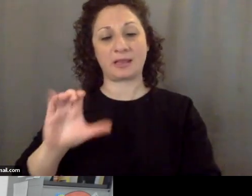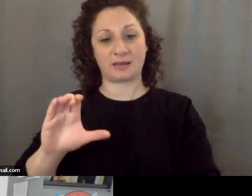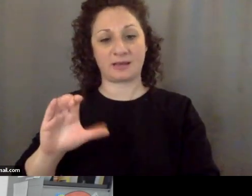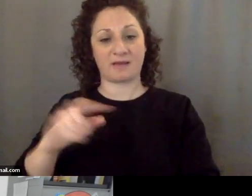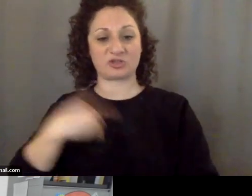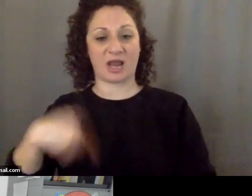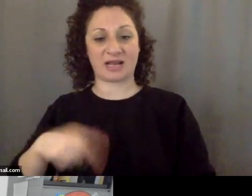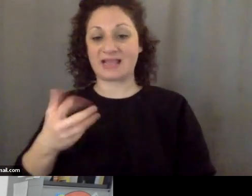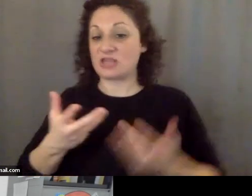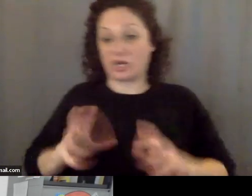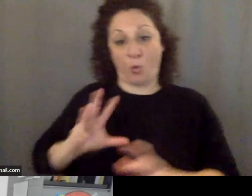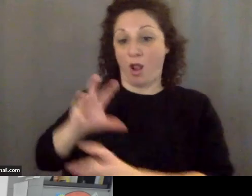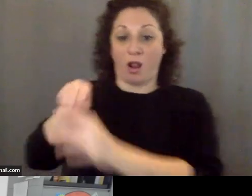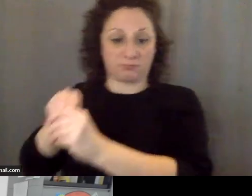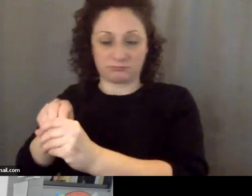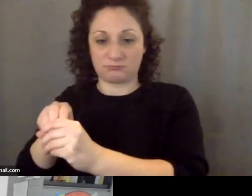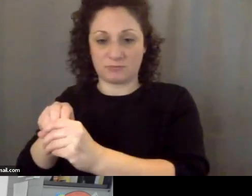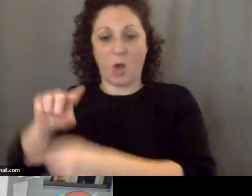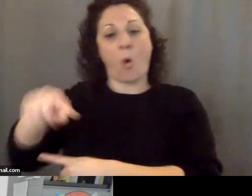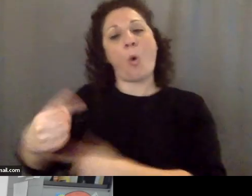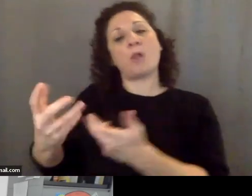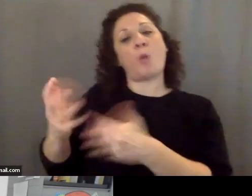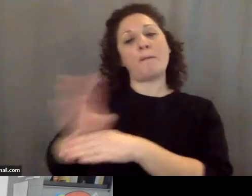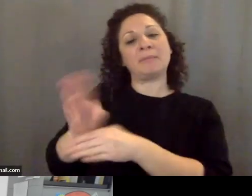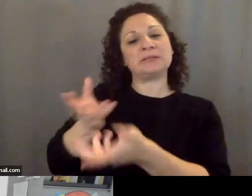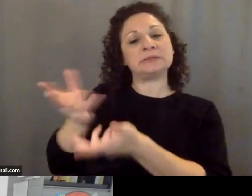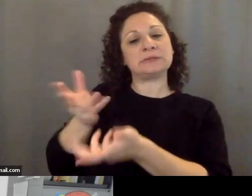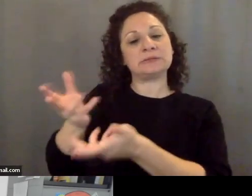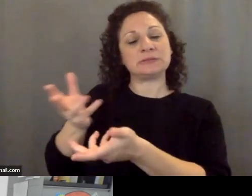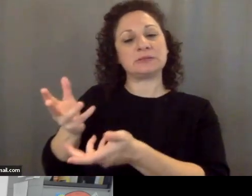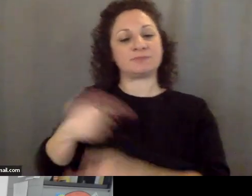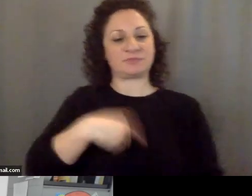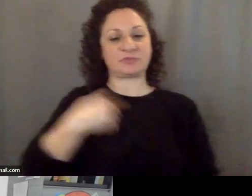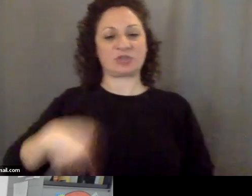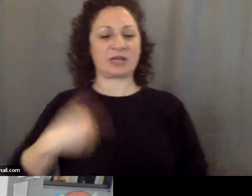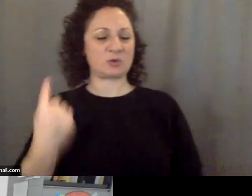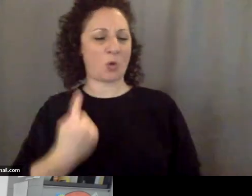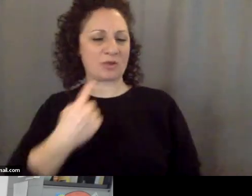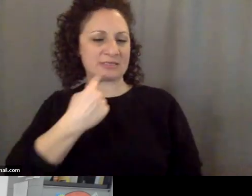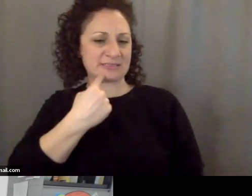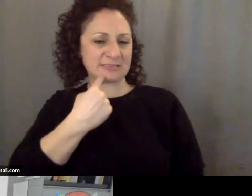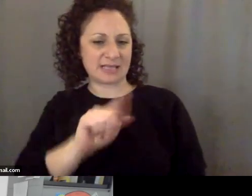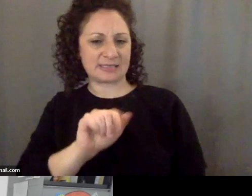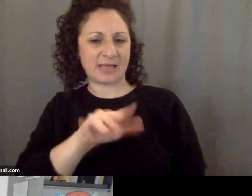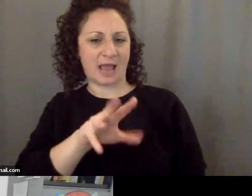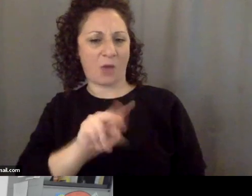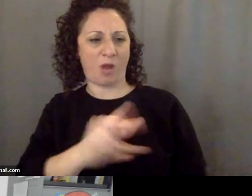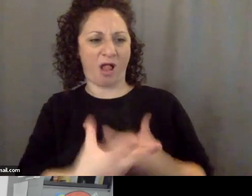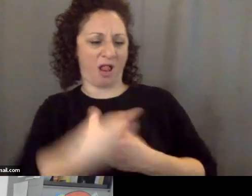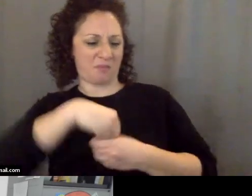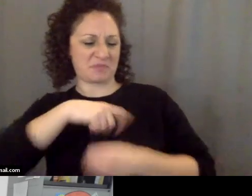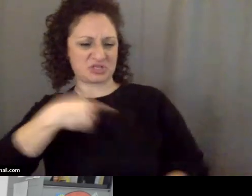Republic of China the Chinese are always saying Taiwan has been part of China since time